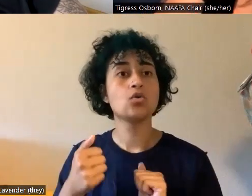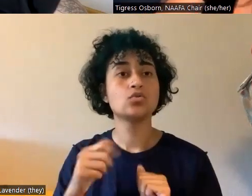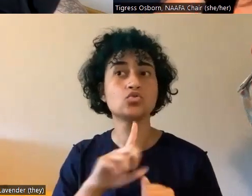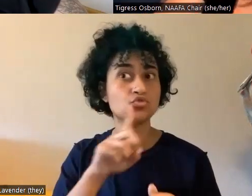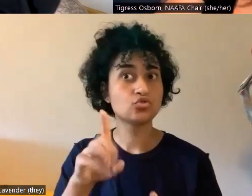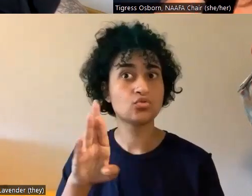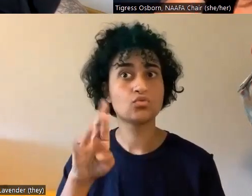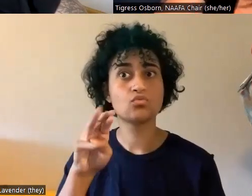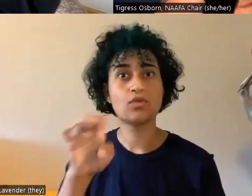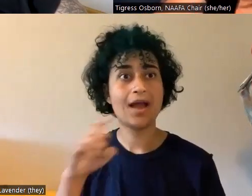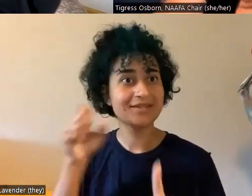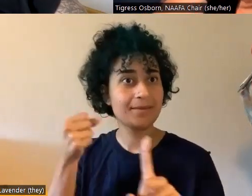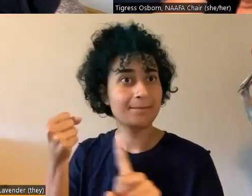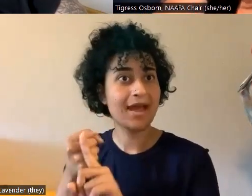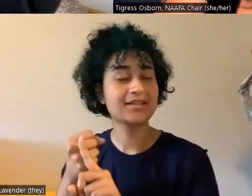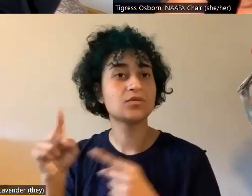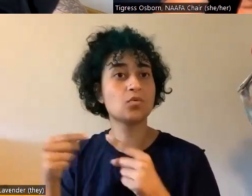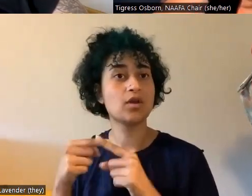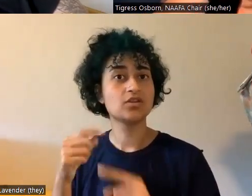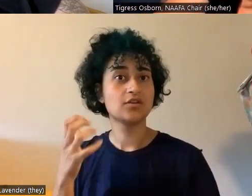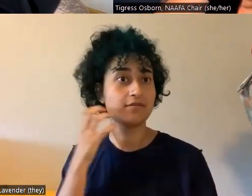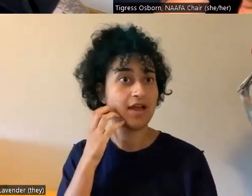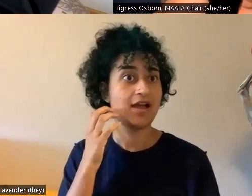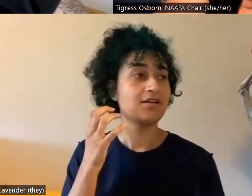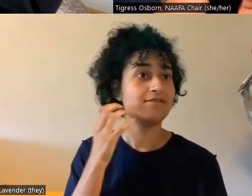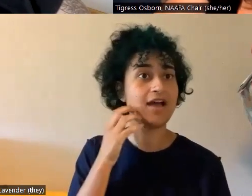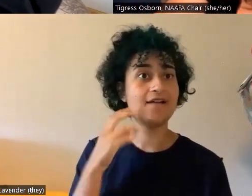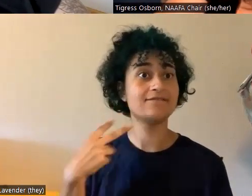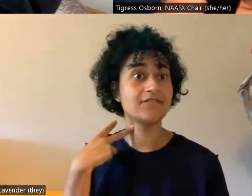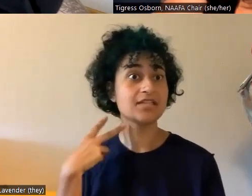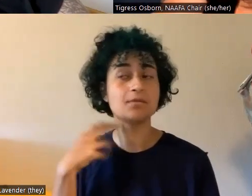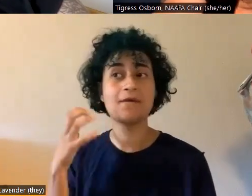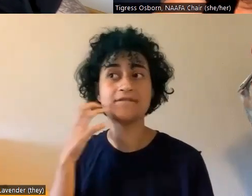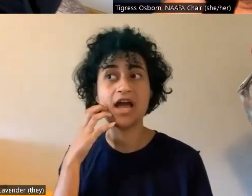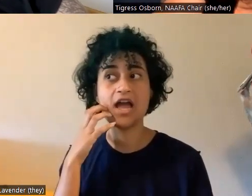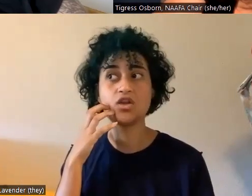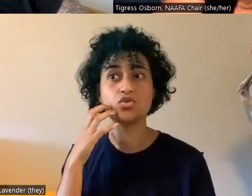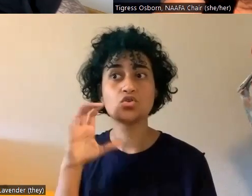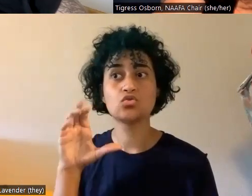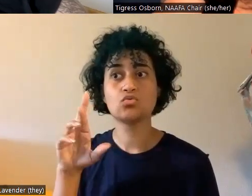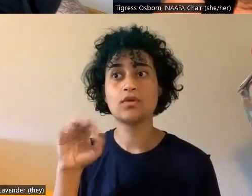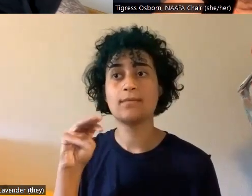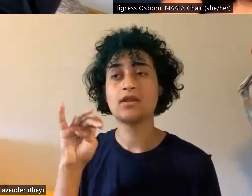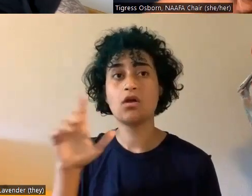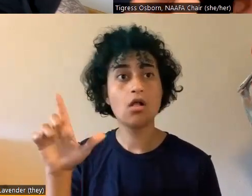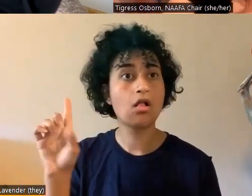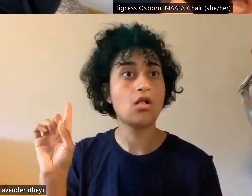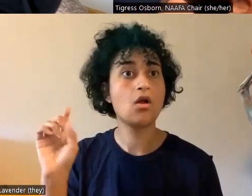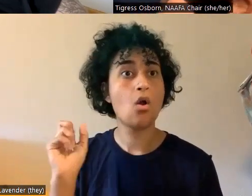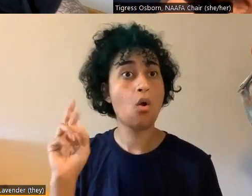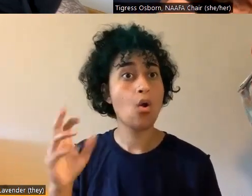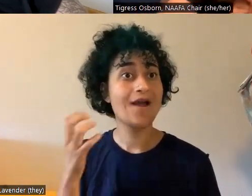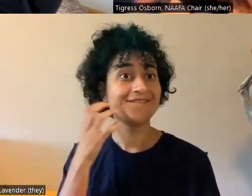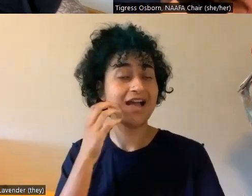impacted by being a fat victim, a fat criminal, or a fat, um, uh, law enforcement